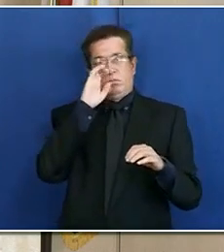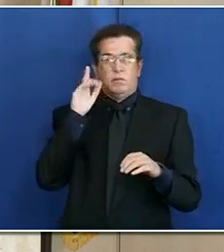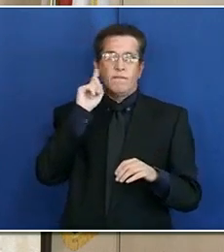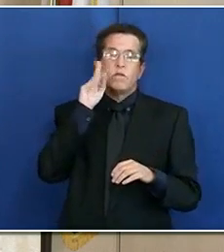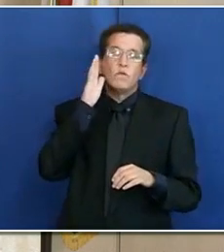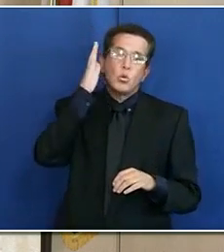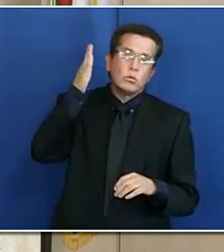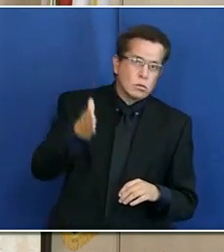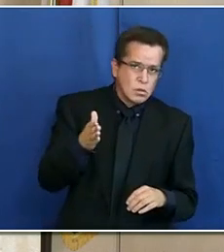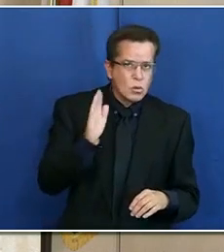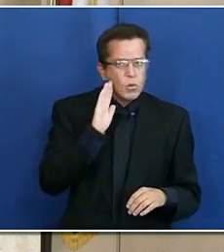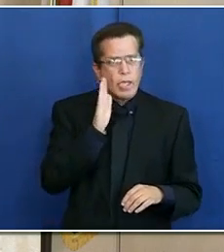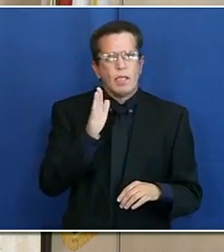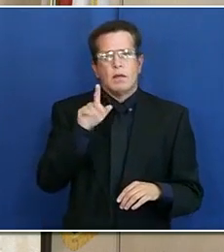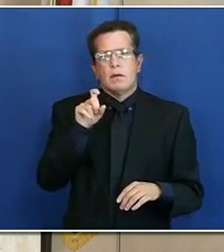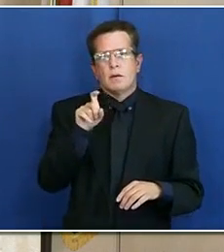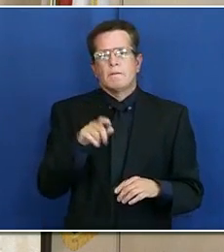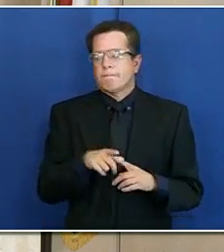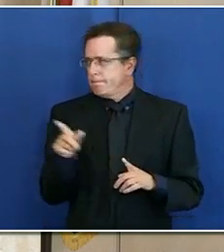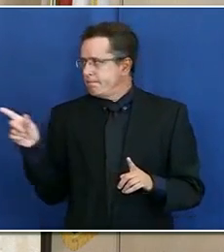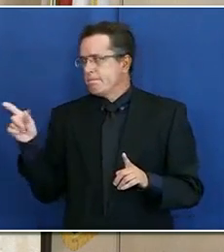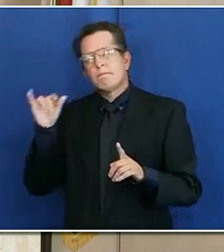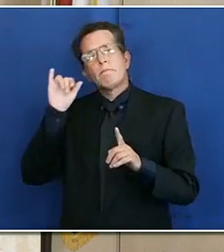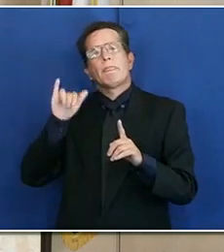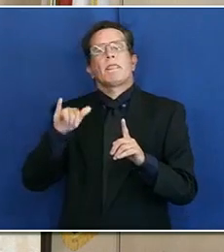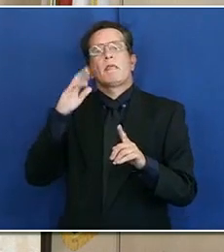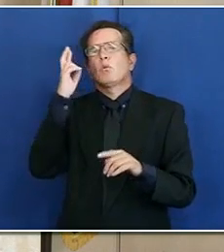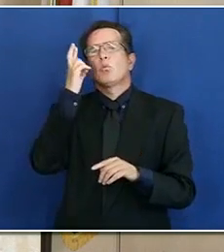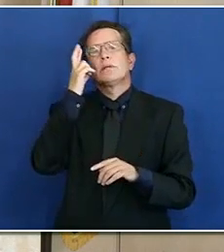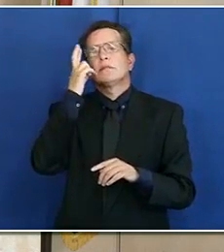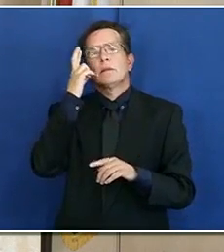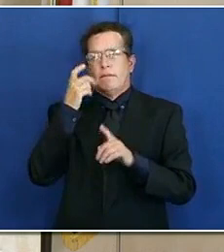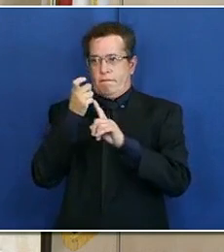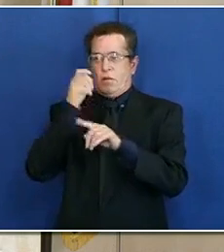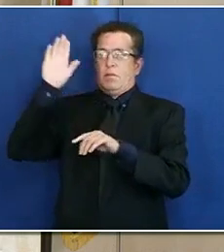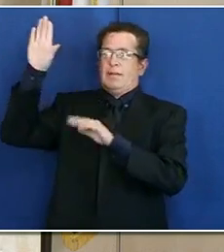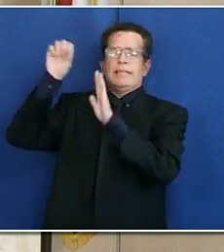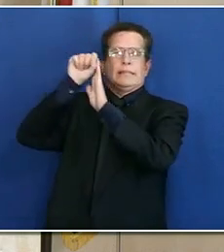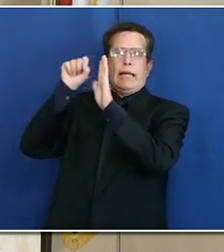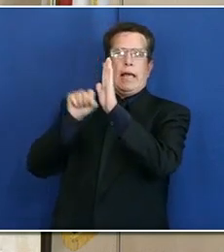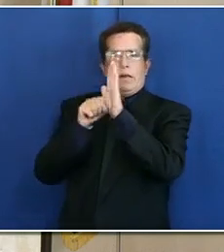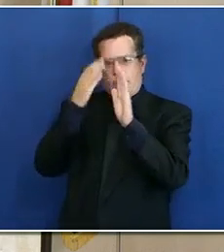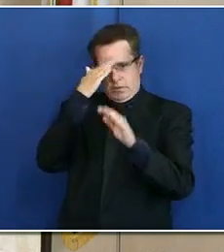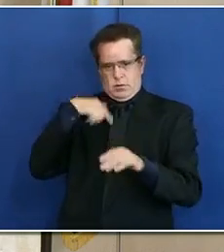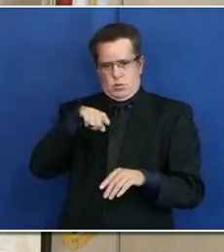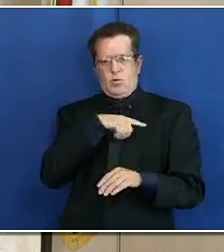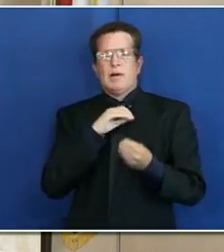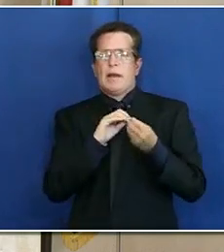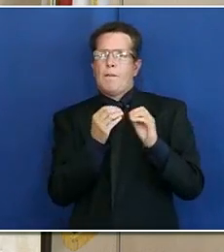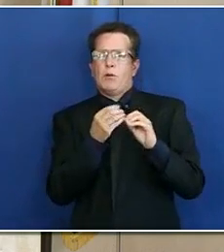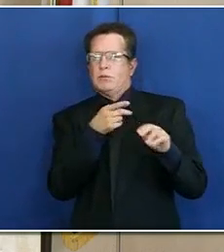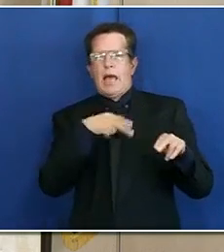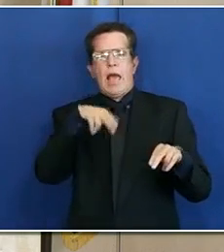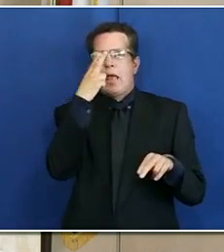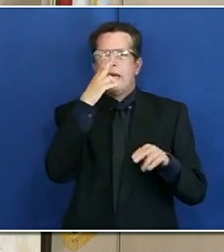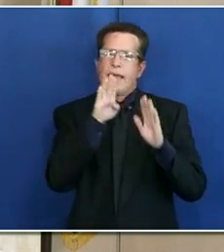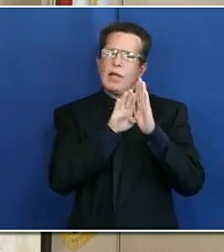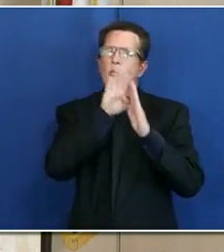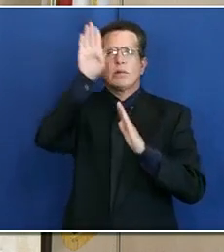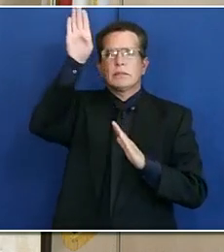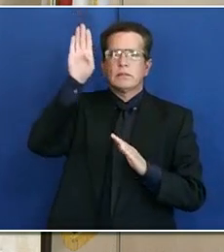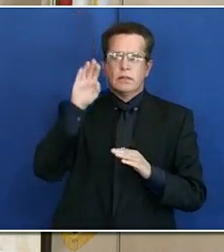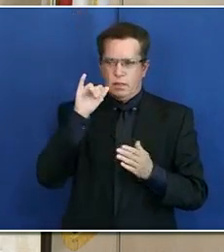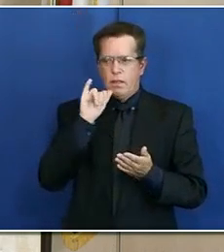Well, the rationale and reason for the restrictions from the state is because our numbers were increasing, and that is why indoor